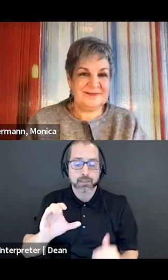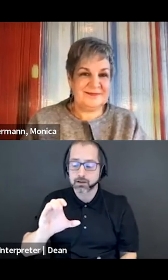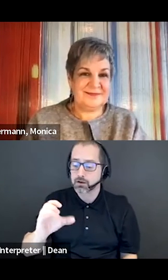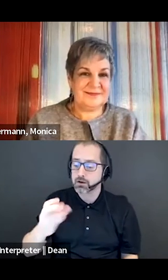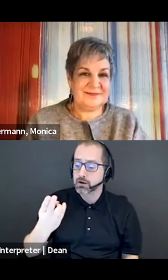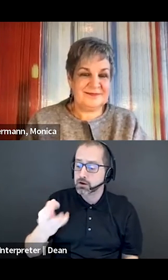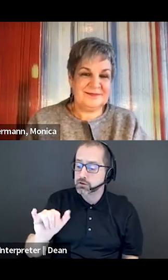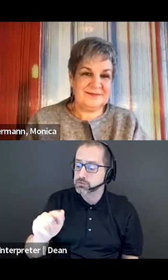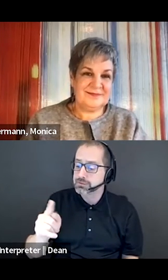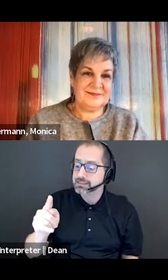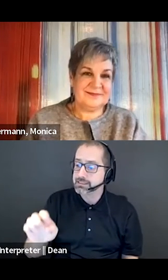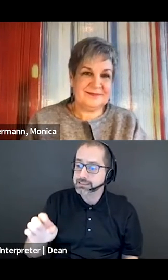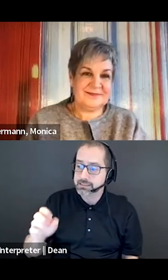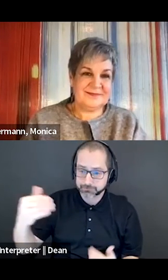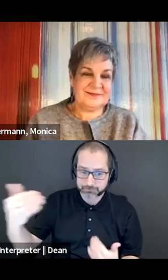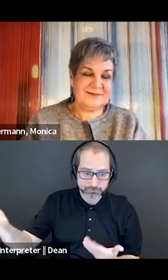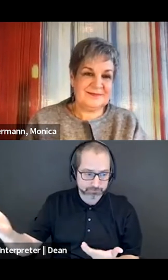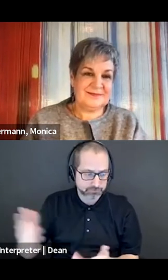Thanks, Marco.